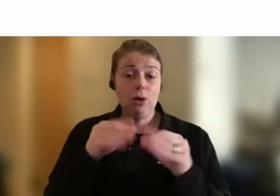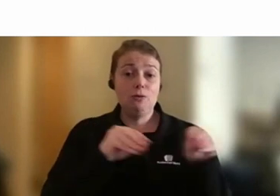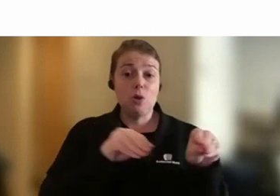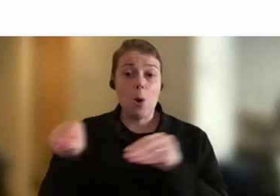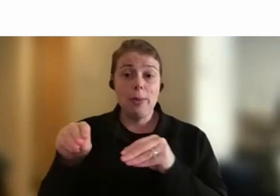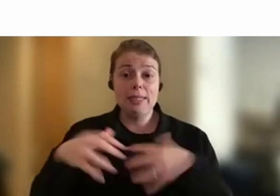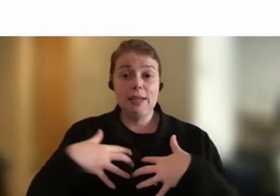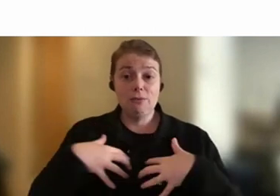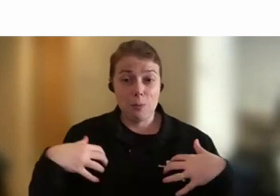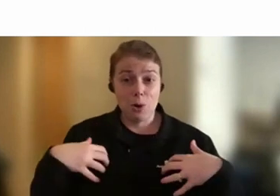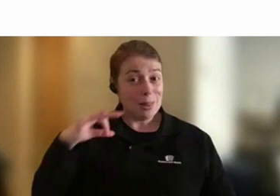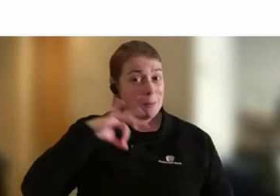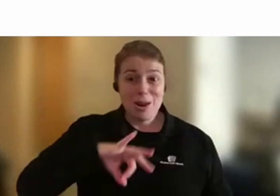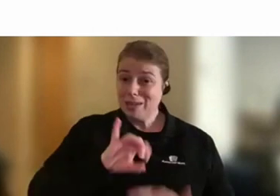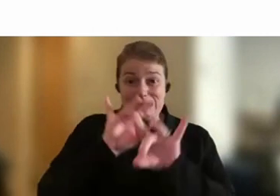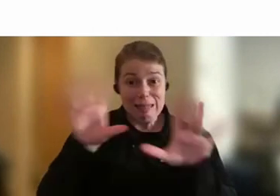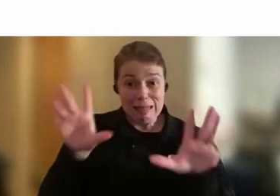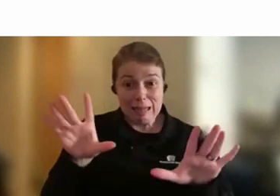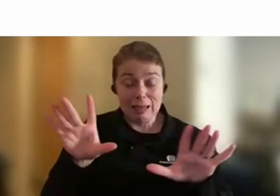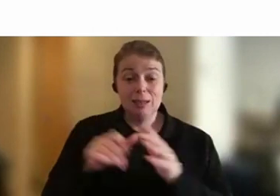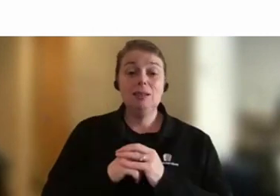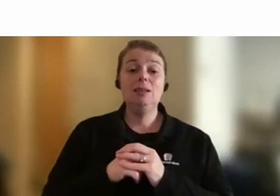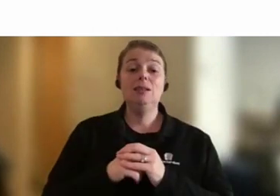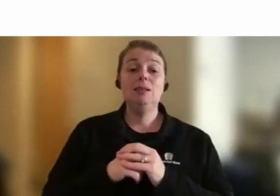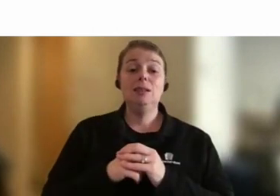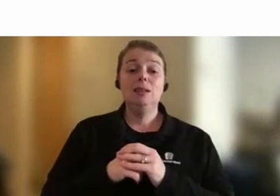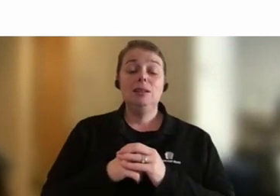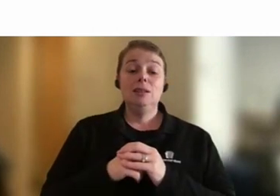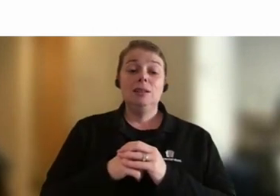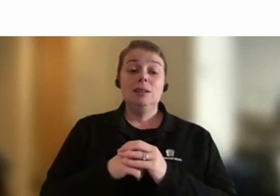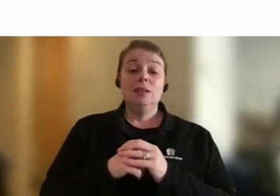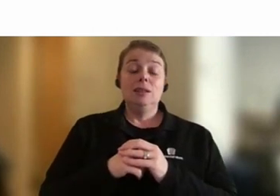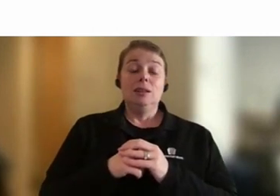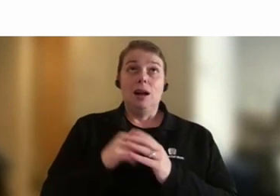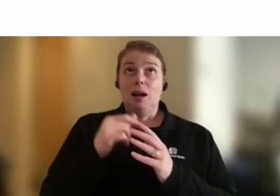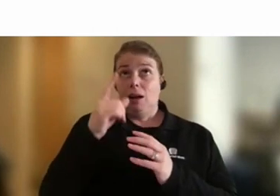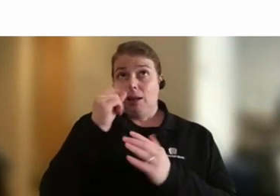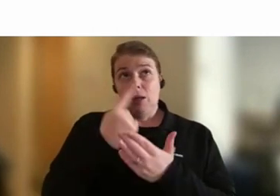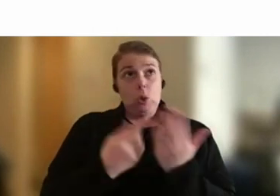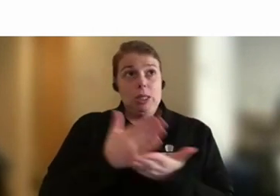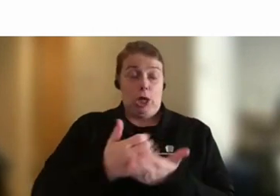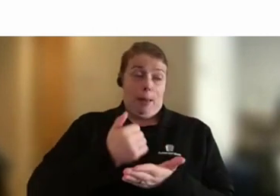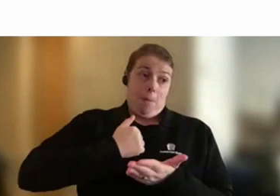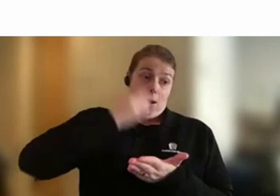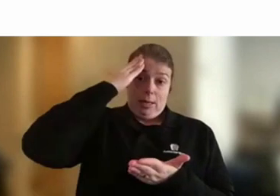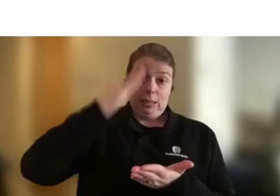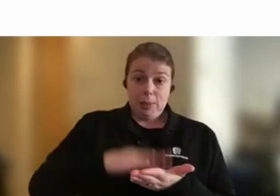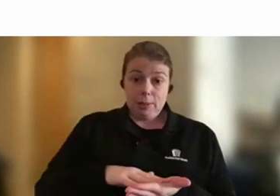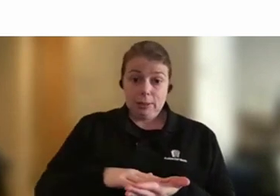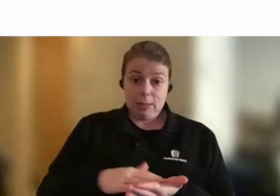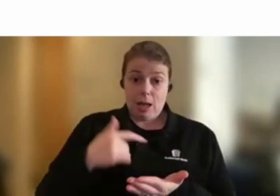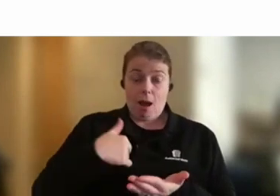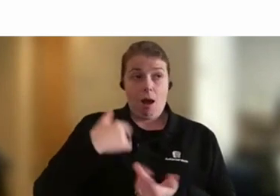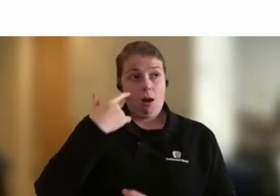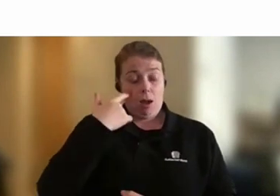you. I always go back to the fact that I can only kind of share my personal experience. I've tried to put myself,